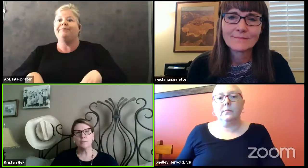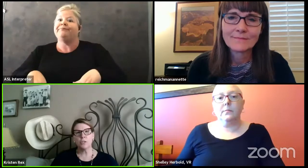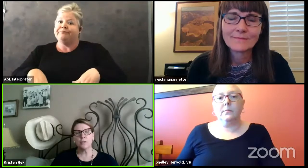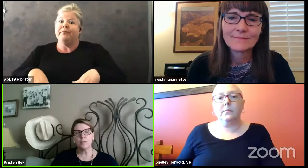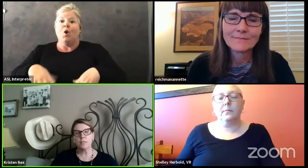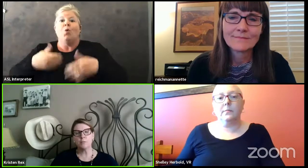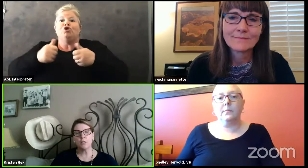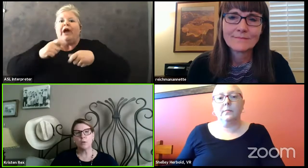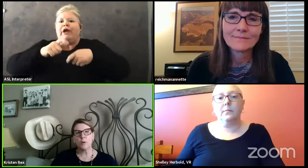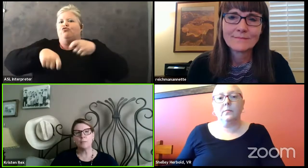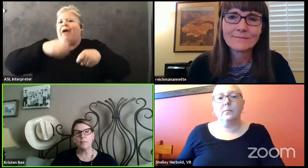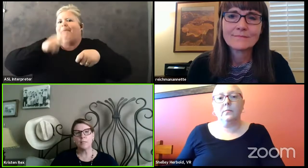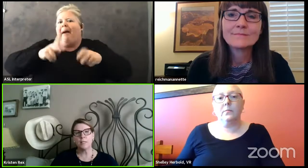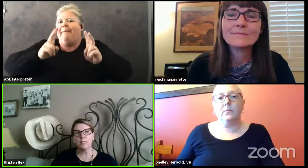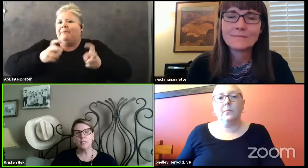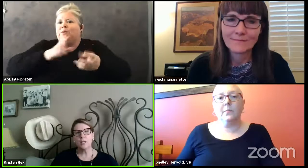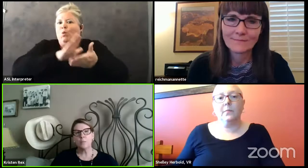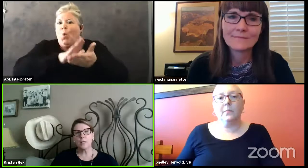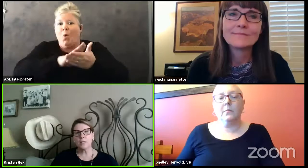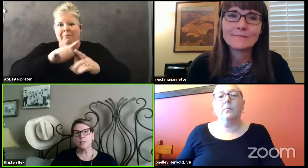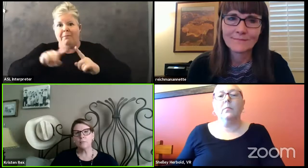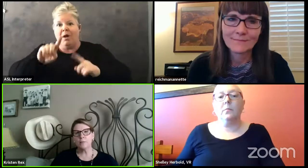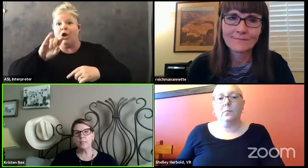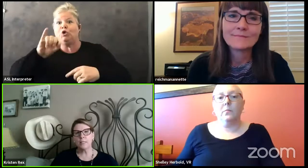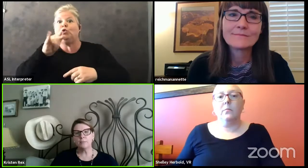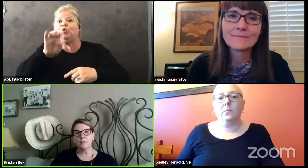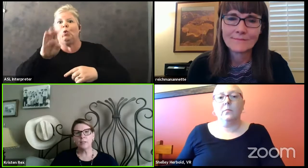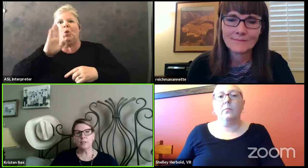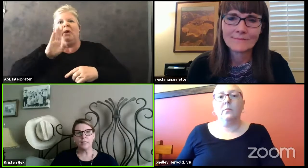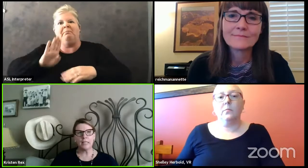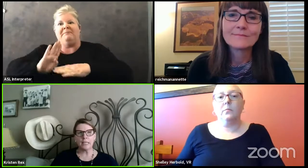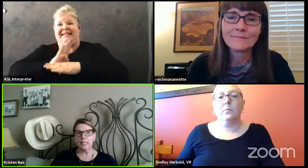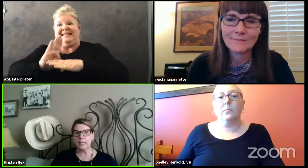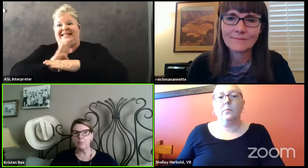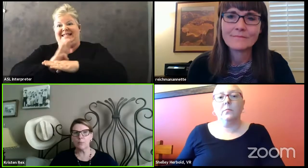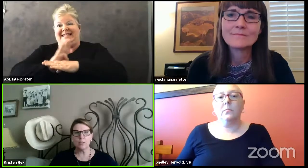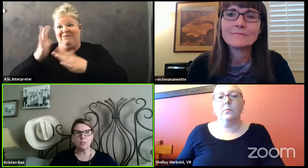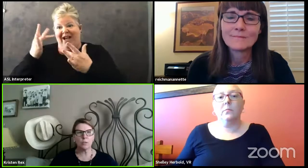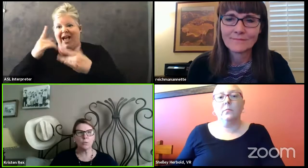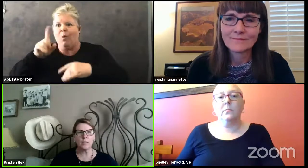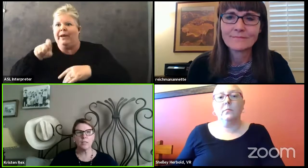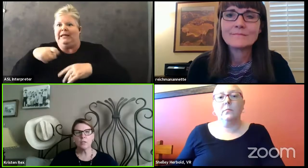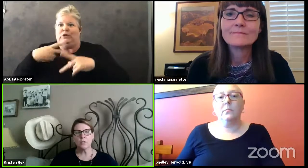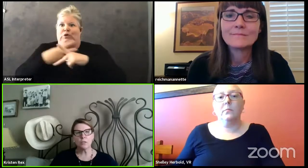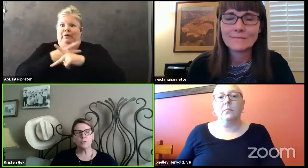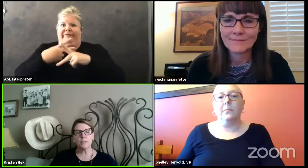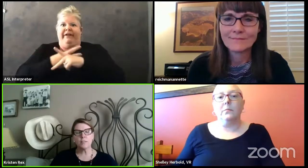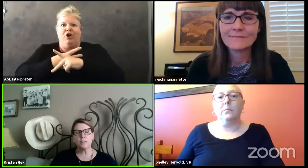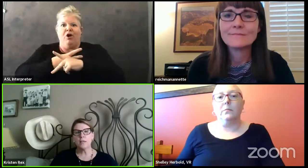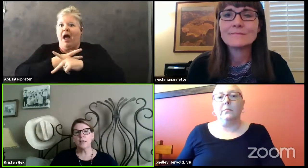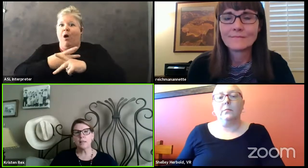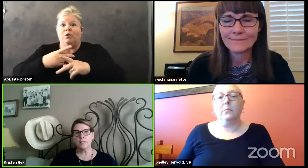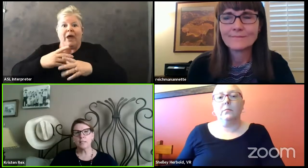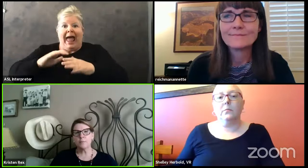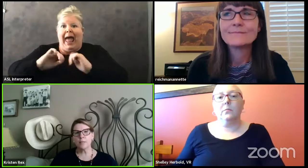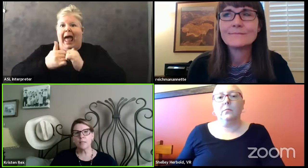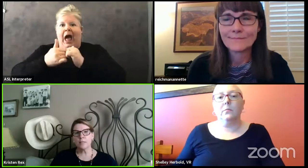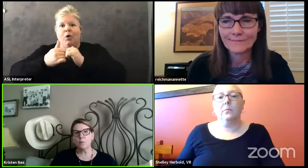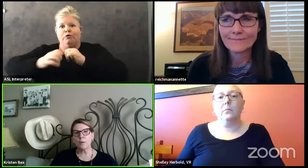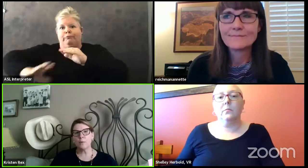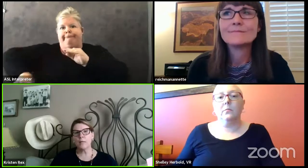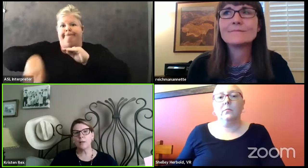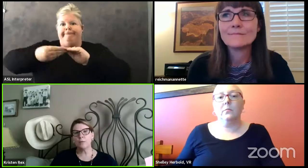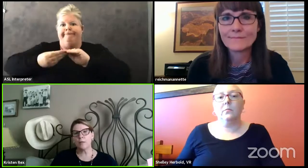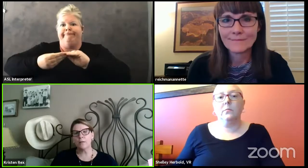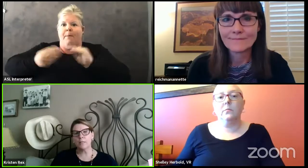the month of June is going to be quite busy, because if we need to figure out any kind of compensatory services, that's something